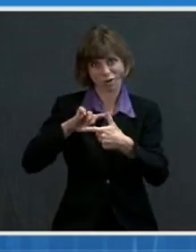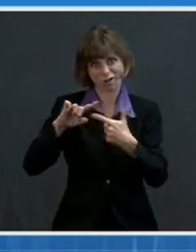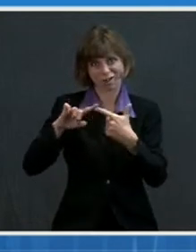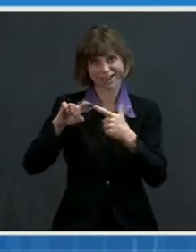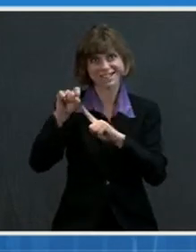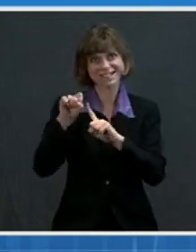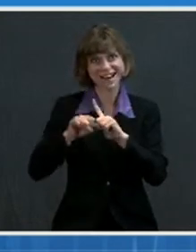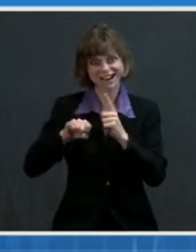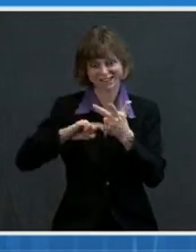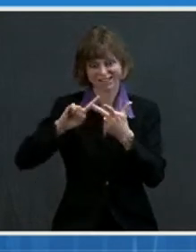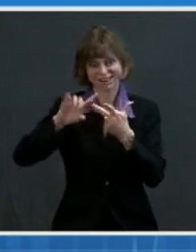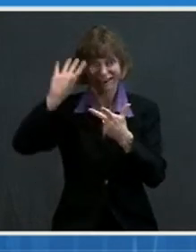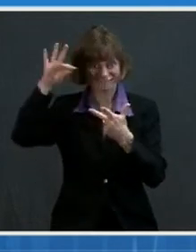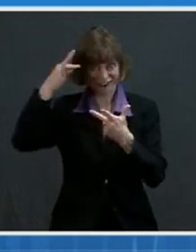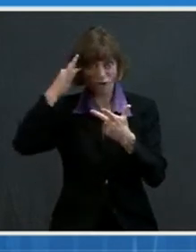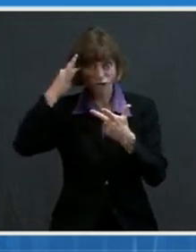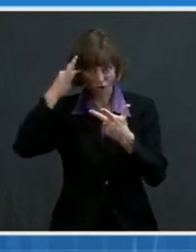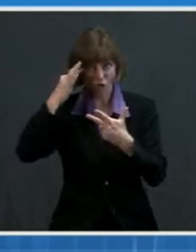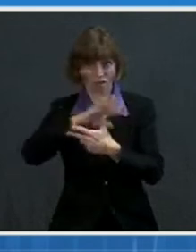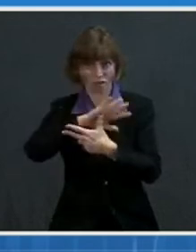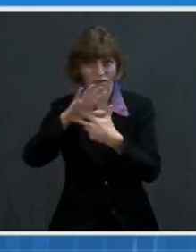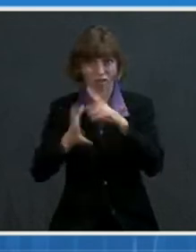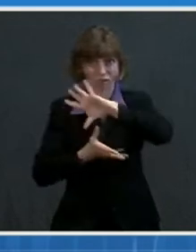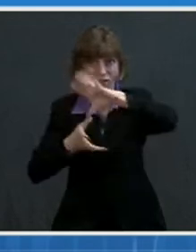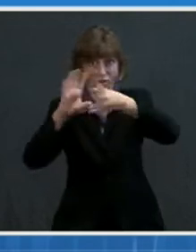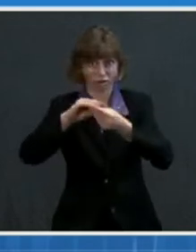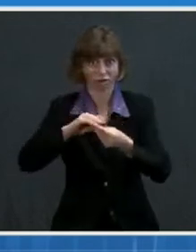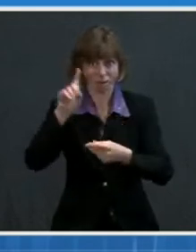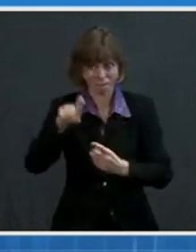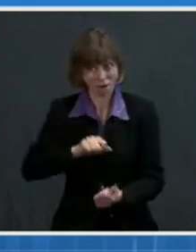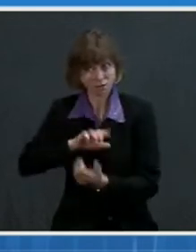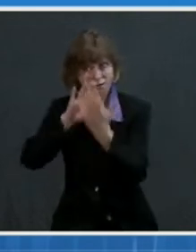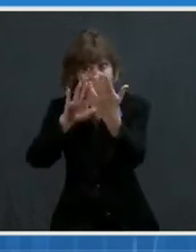in place, and this moment absolutely calls for that kind of effort.